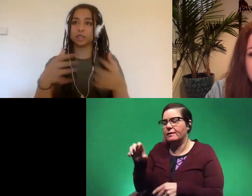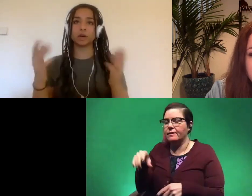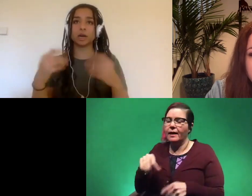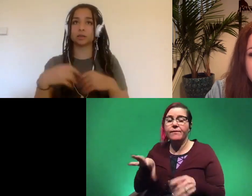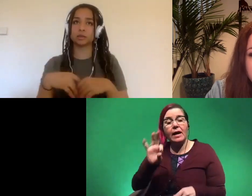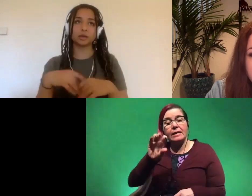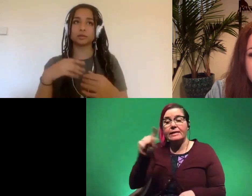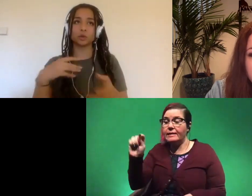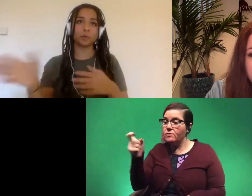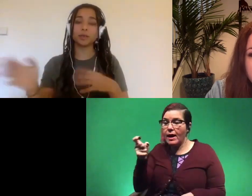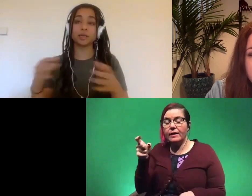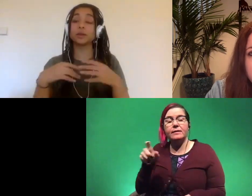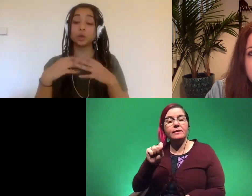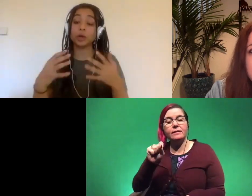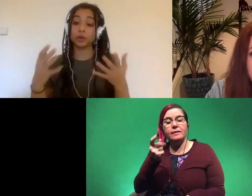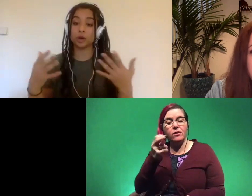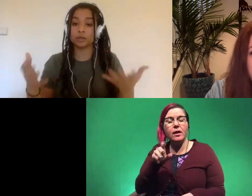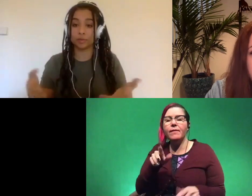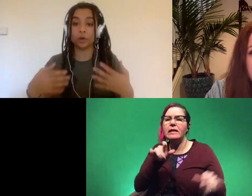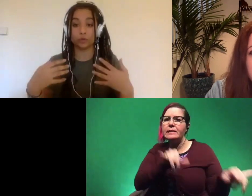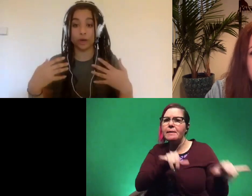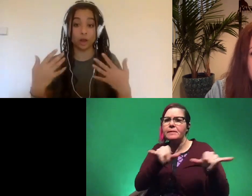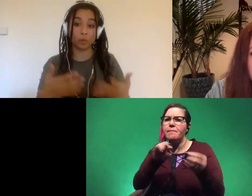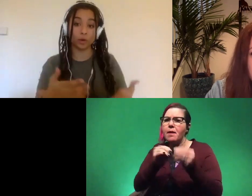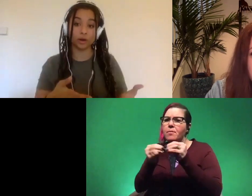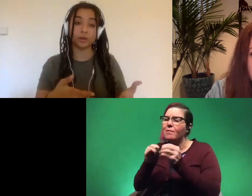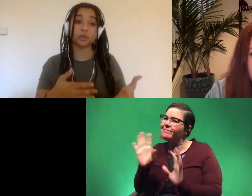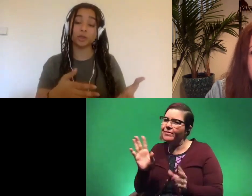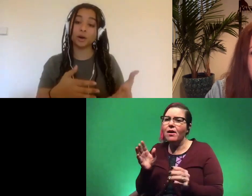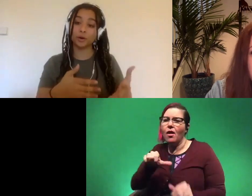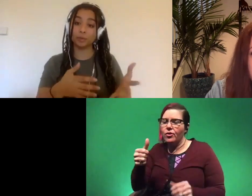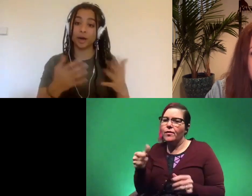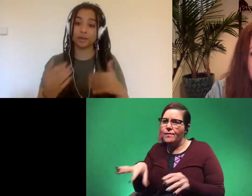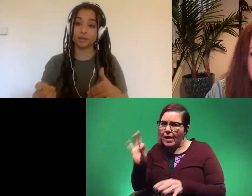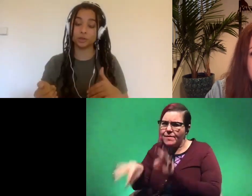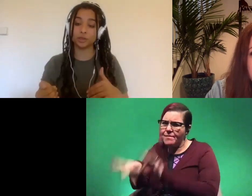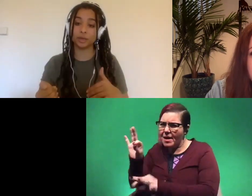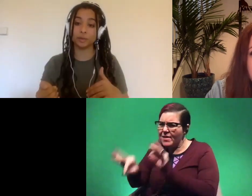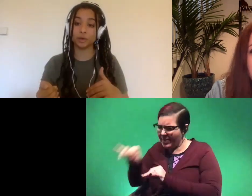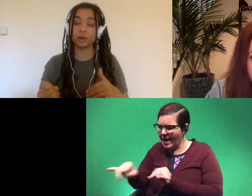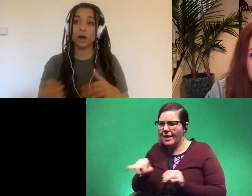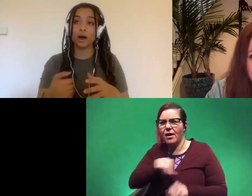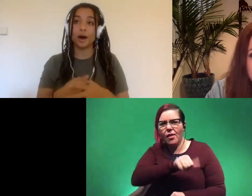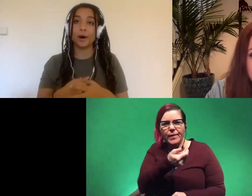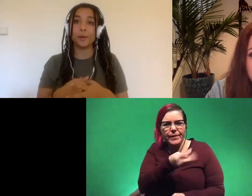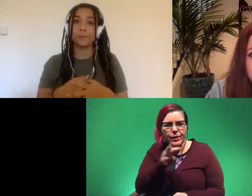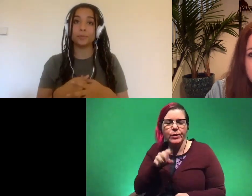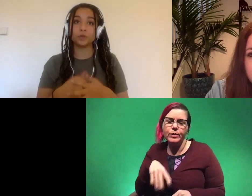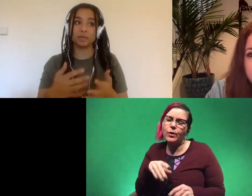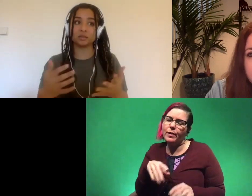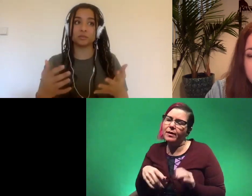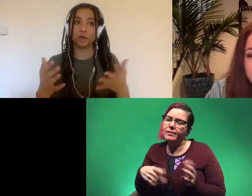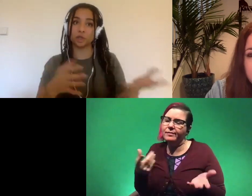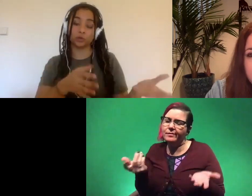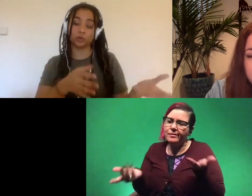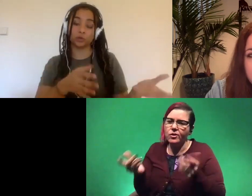t-rex and sauropods and you there are some that you find a lot more than others so that already biases your sample um so that